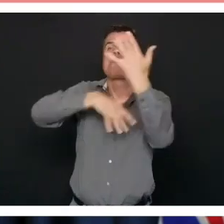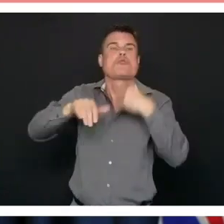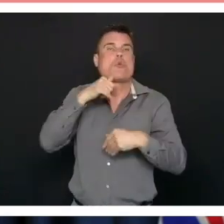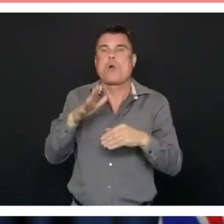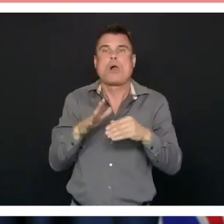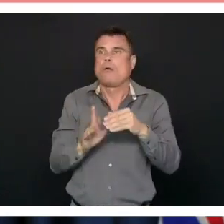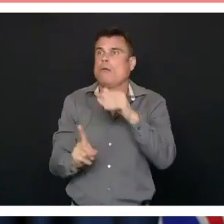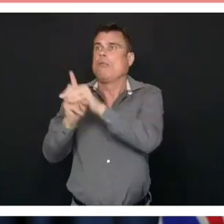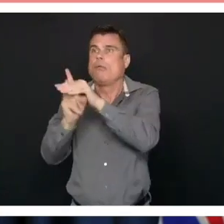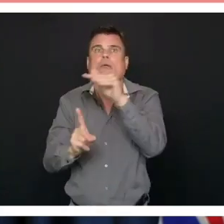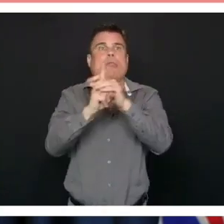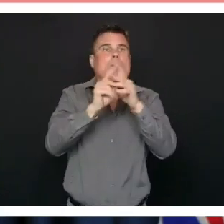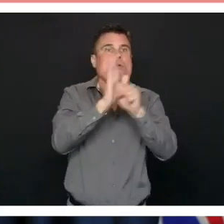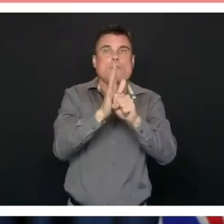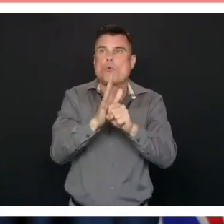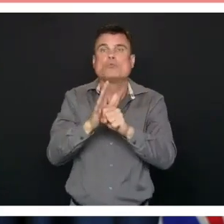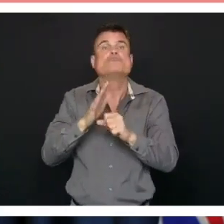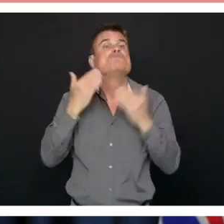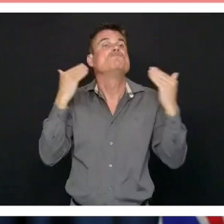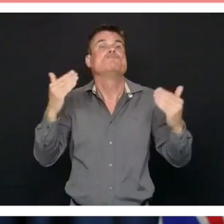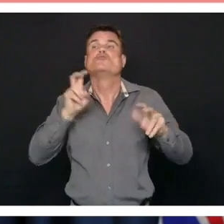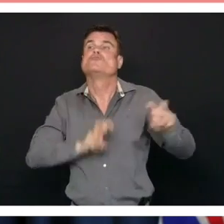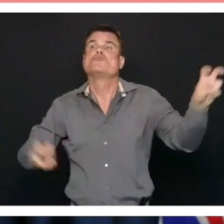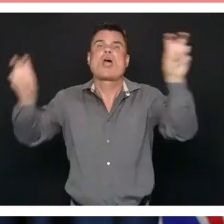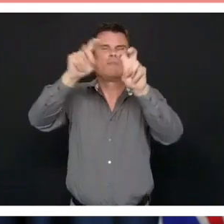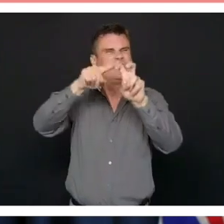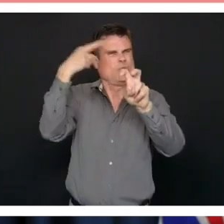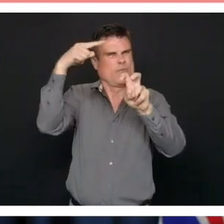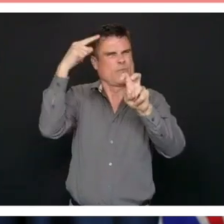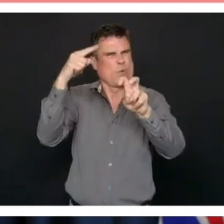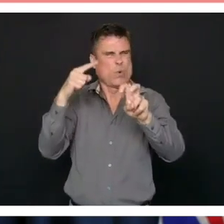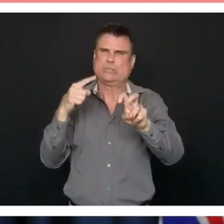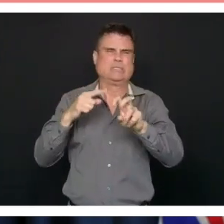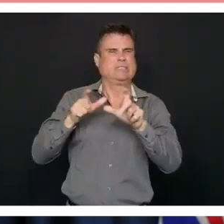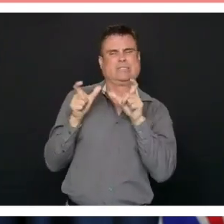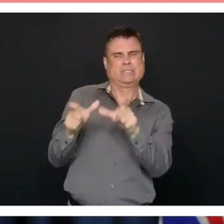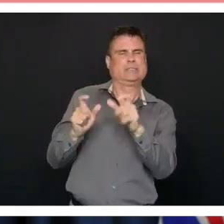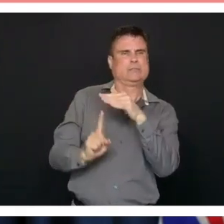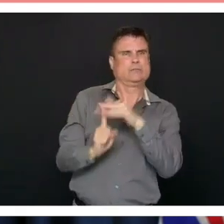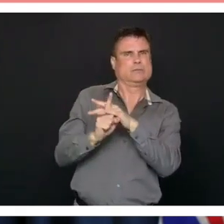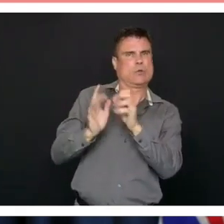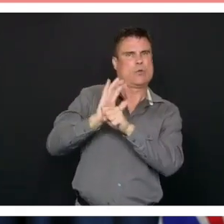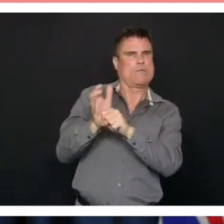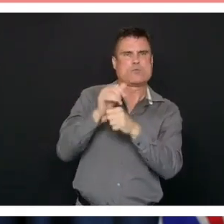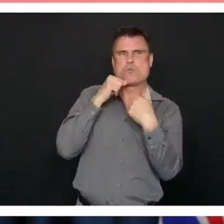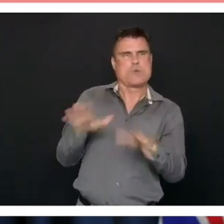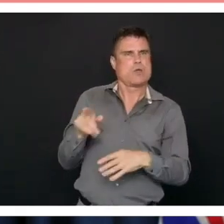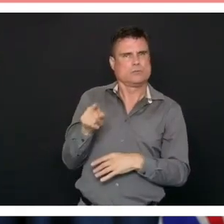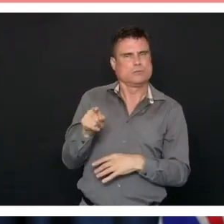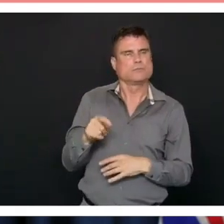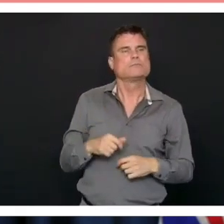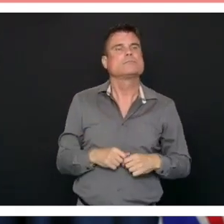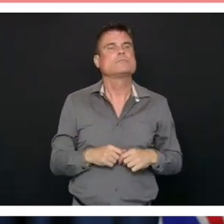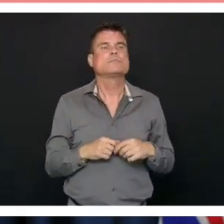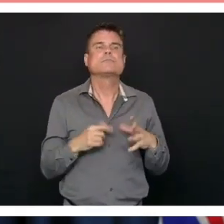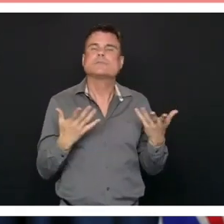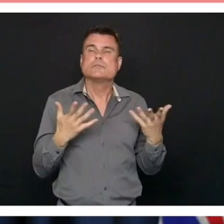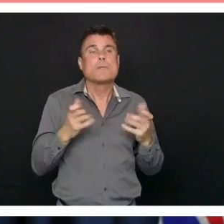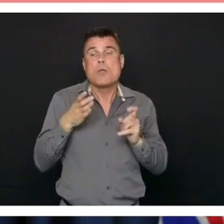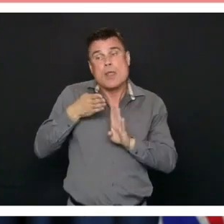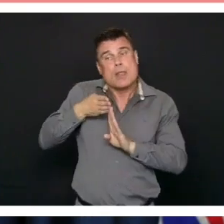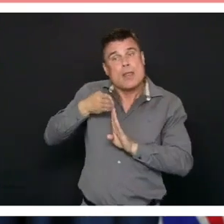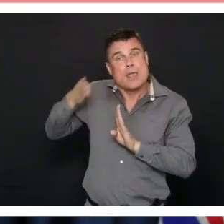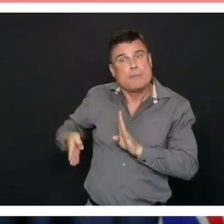to flatten the curve and ensure that as the summer progresses we can have more interaction with our neighbours whether they be Albertans or